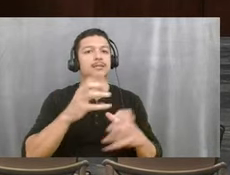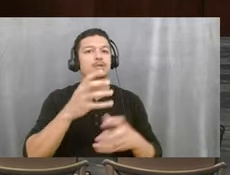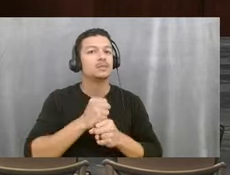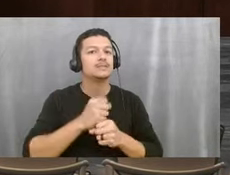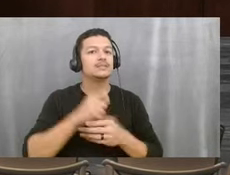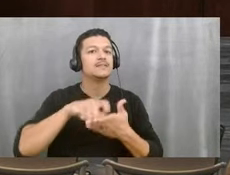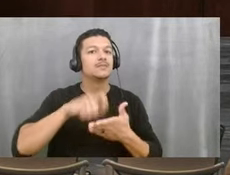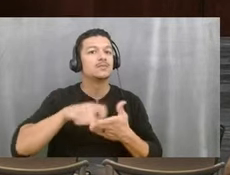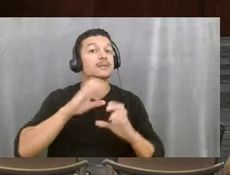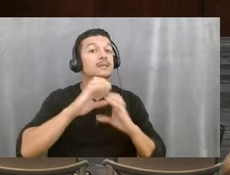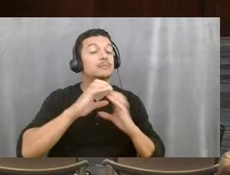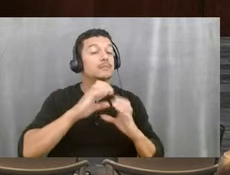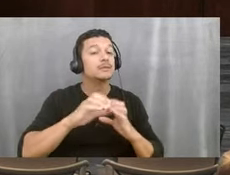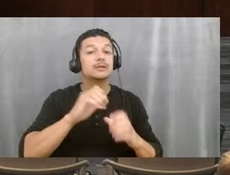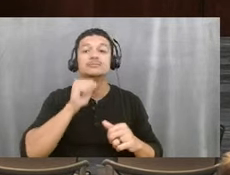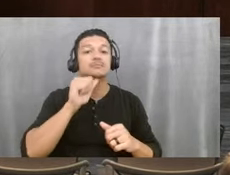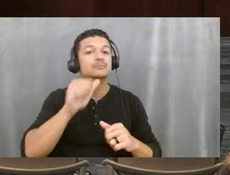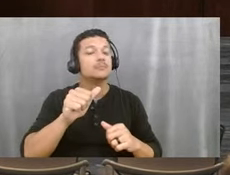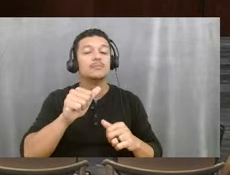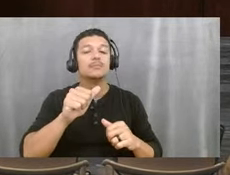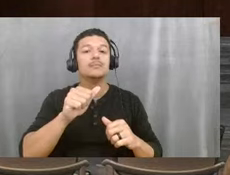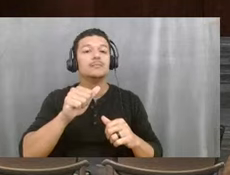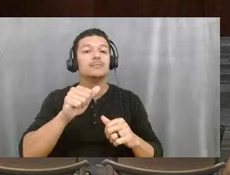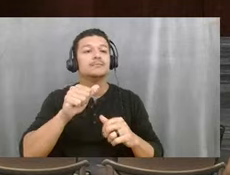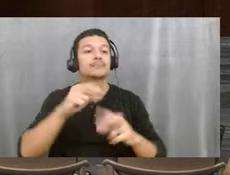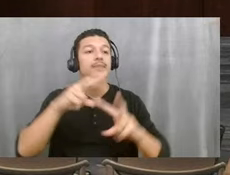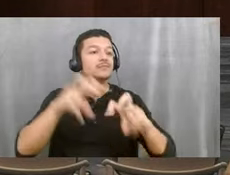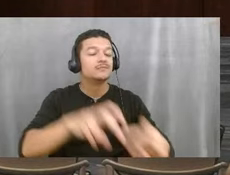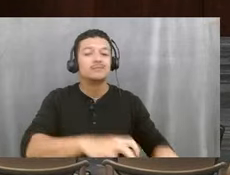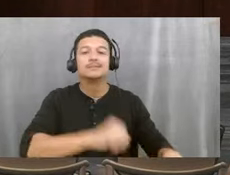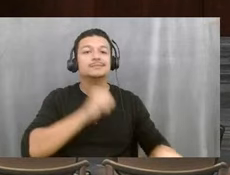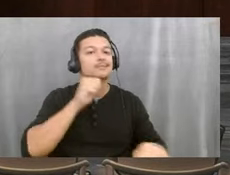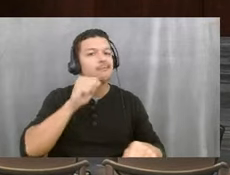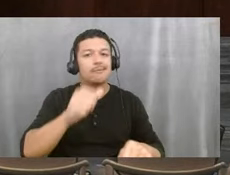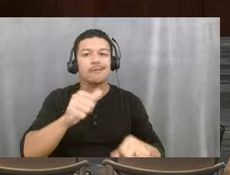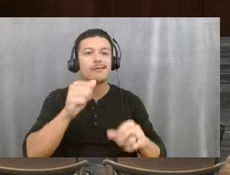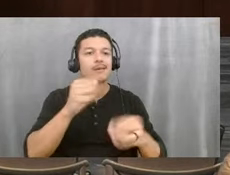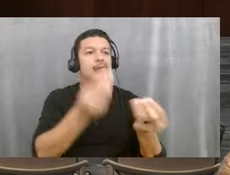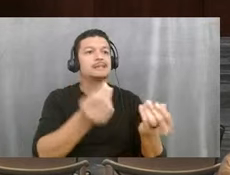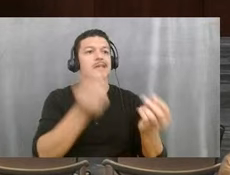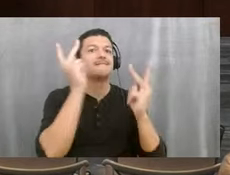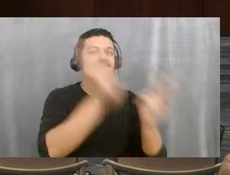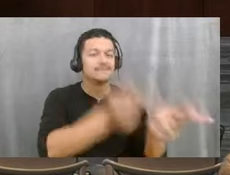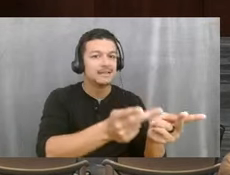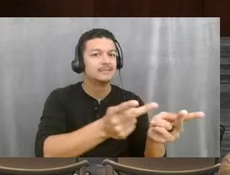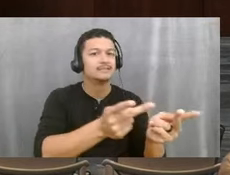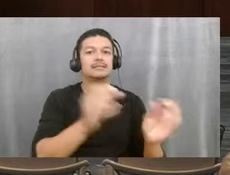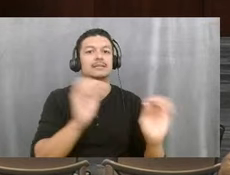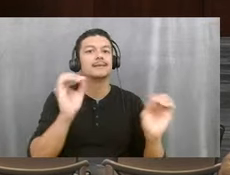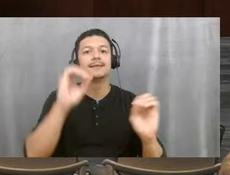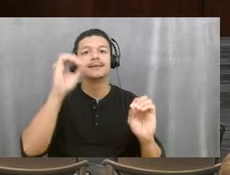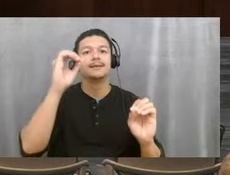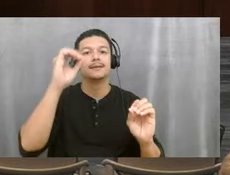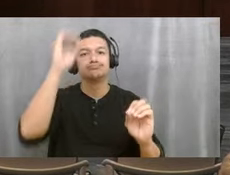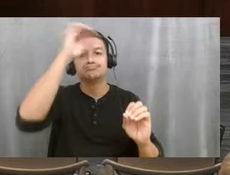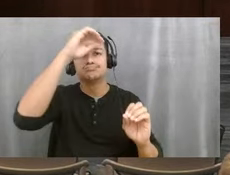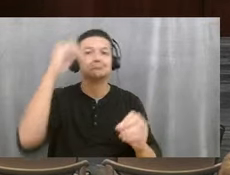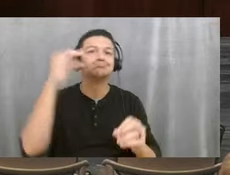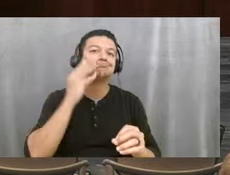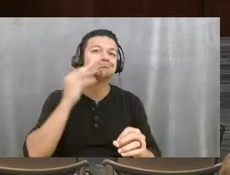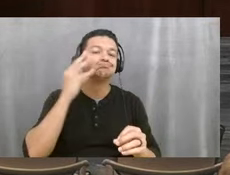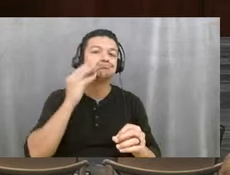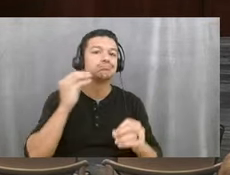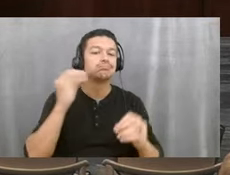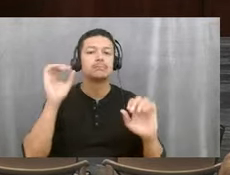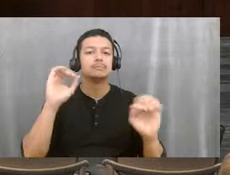conducted an investigation, nor have I made a site visit, nor have I received expert opinions. I request that these disclosures and all